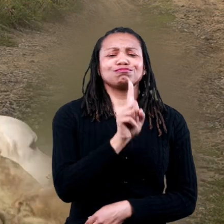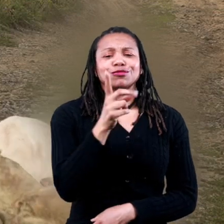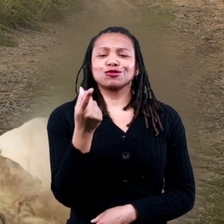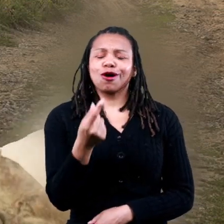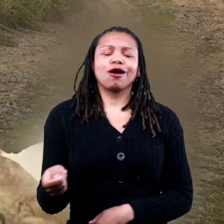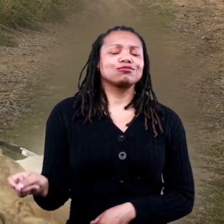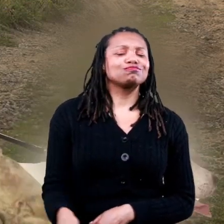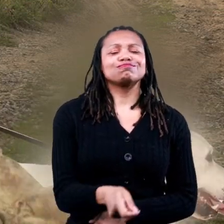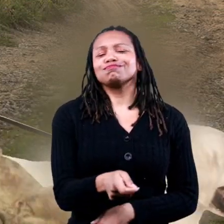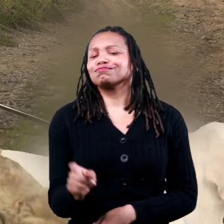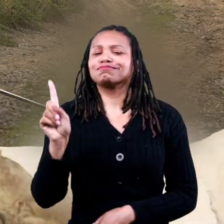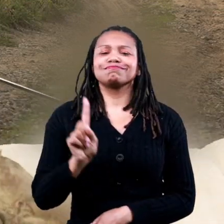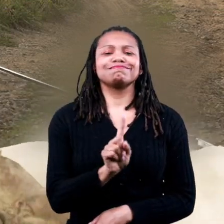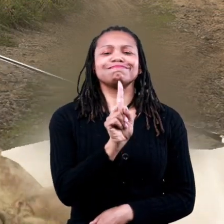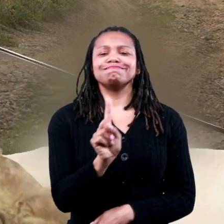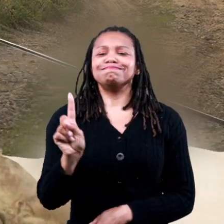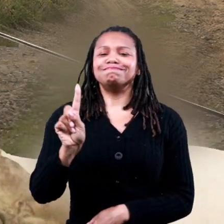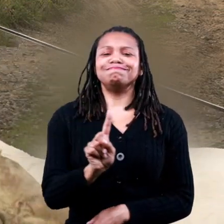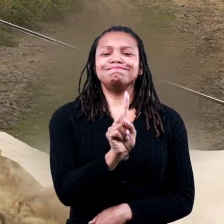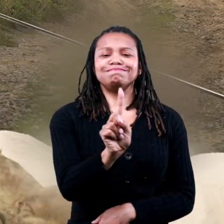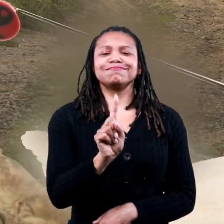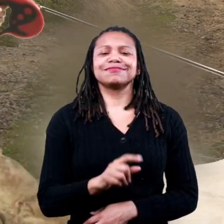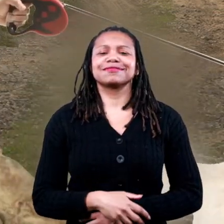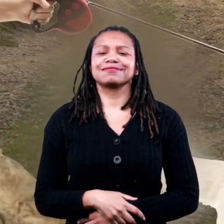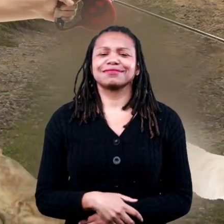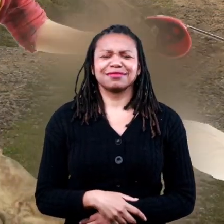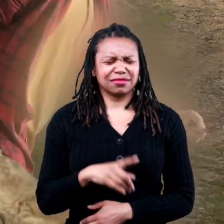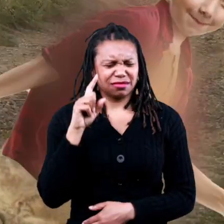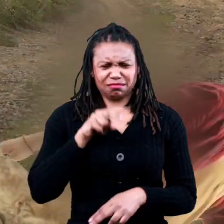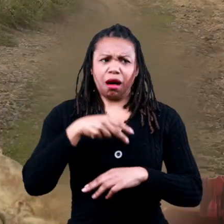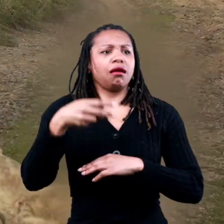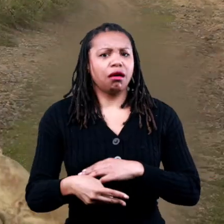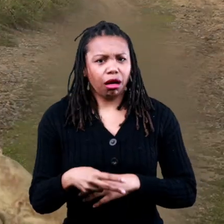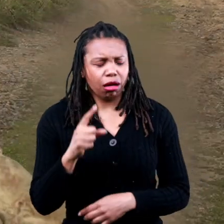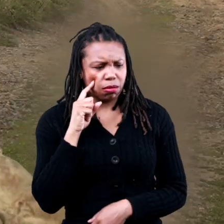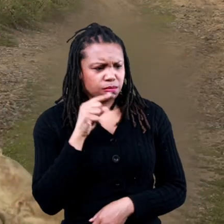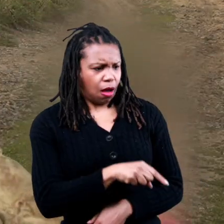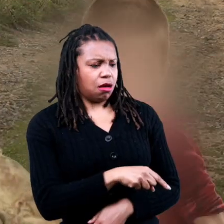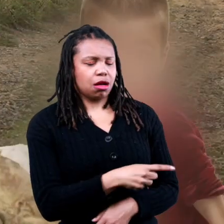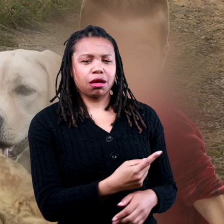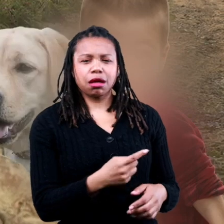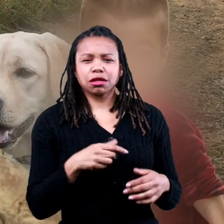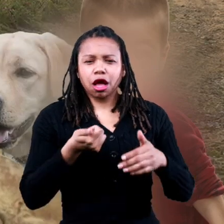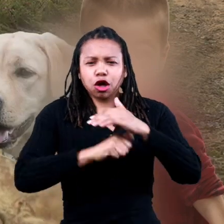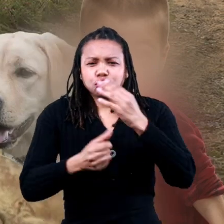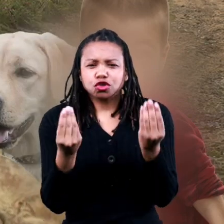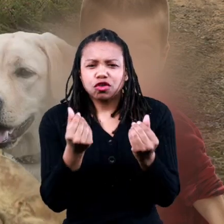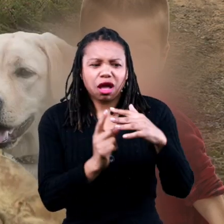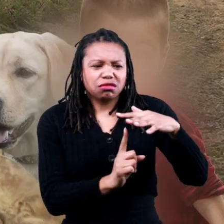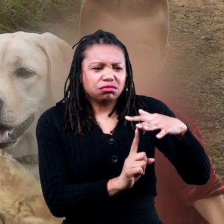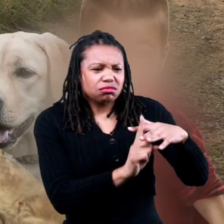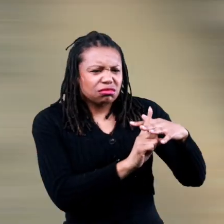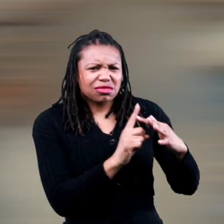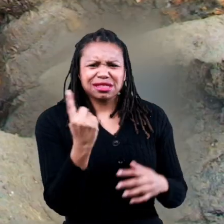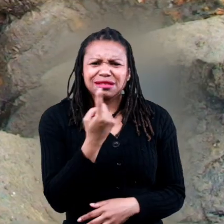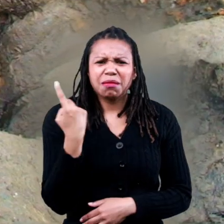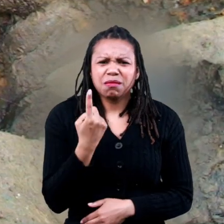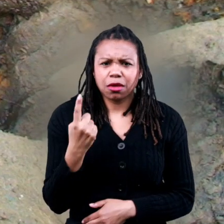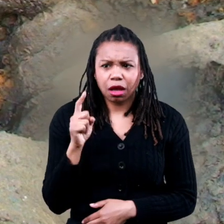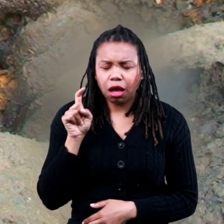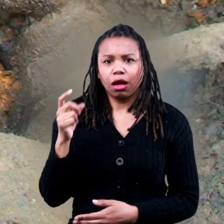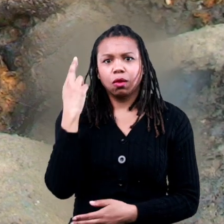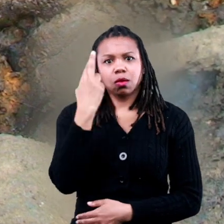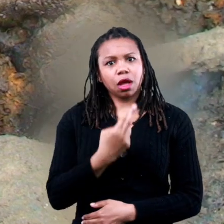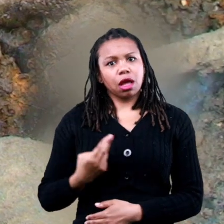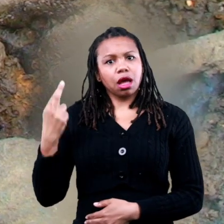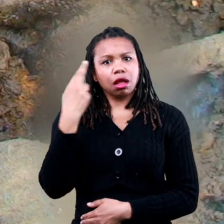year old boy in russia was walking his dog he stumbled over something sticking out of the ground and he